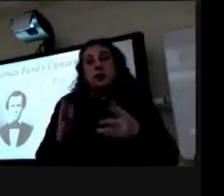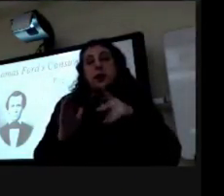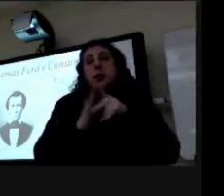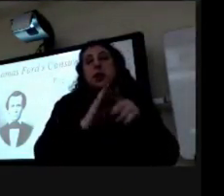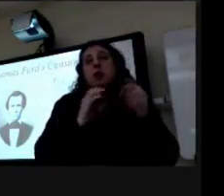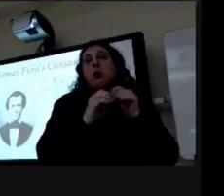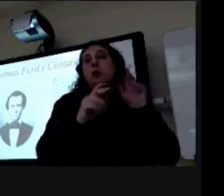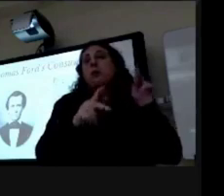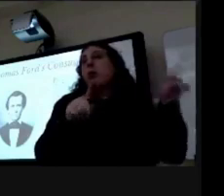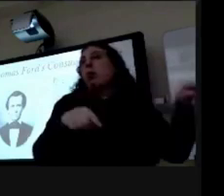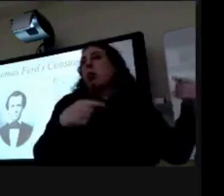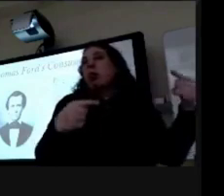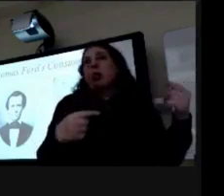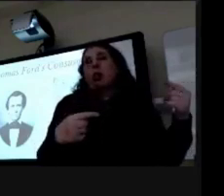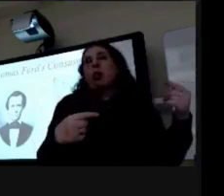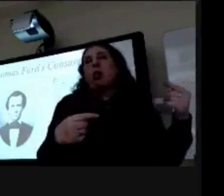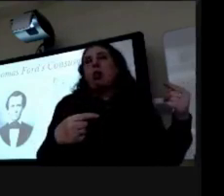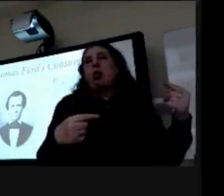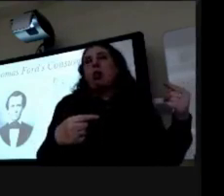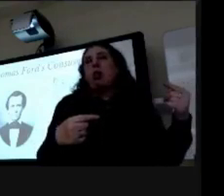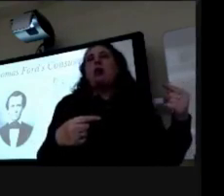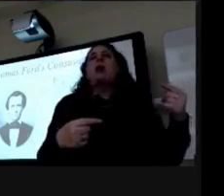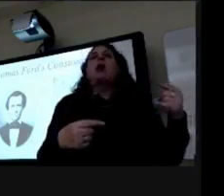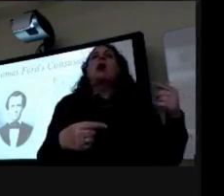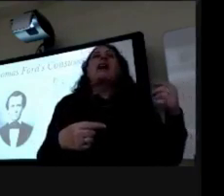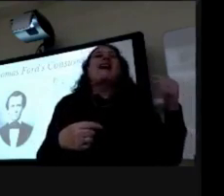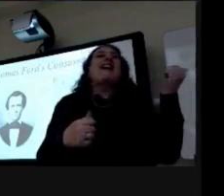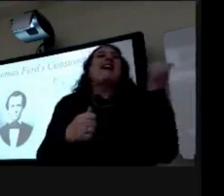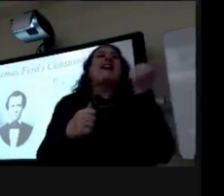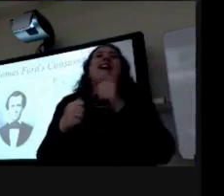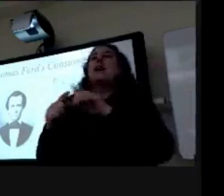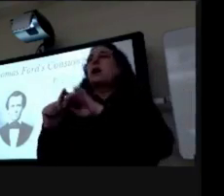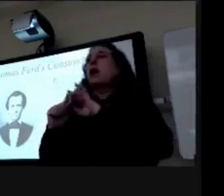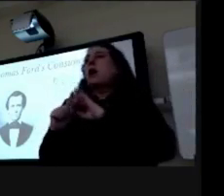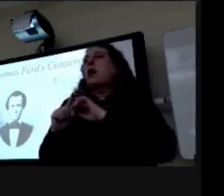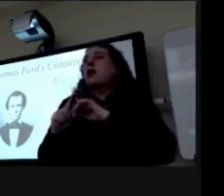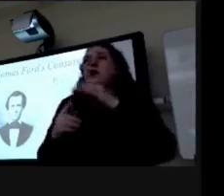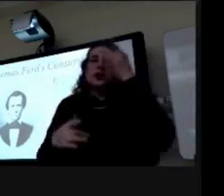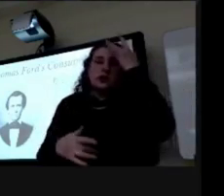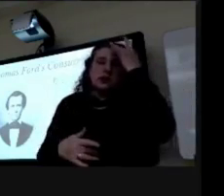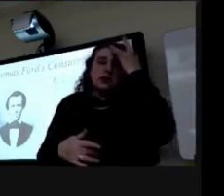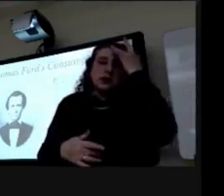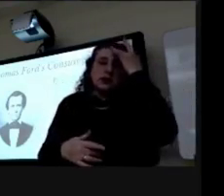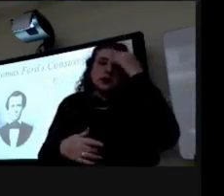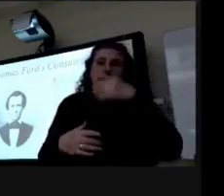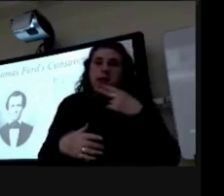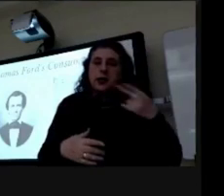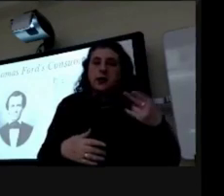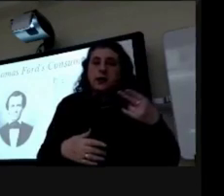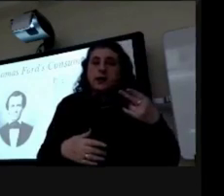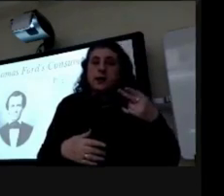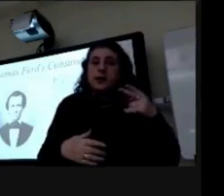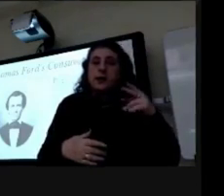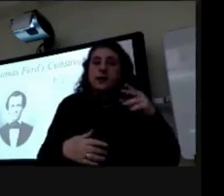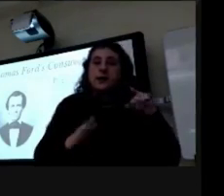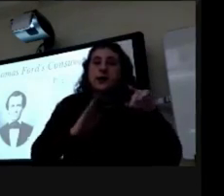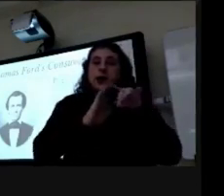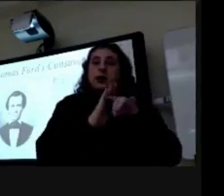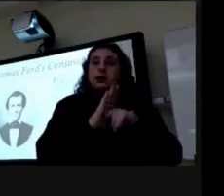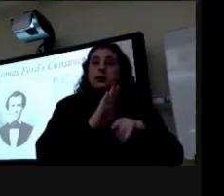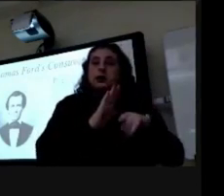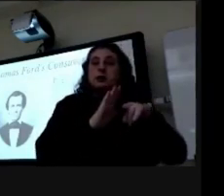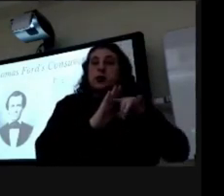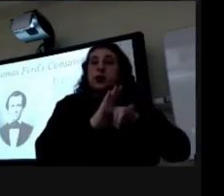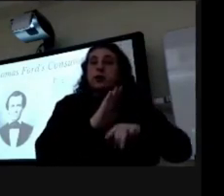more people than any other disease in history um and this is backed up backed up by these springfield oak ridge cemetery internment